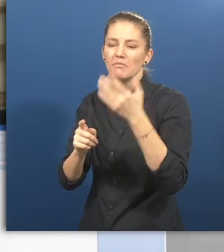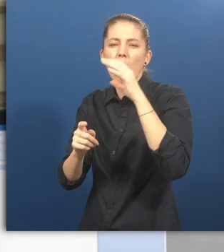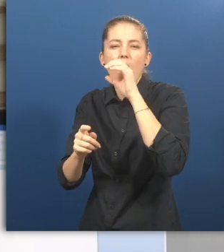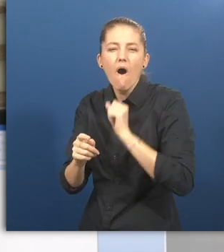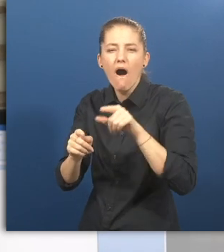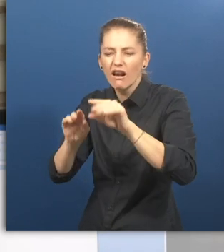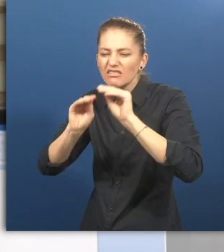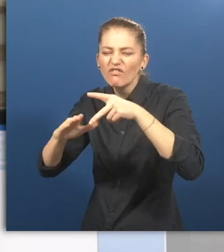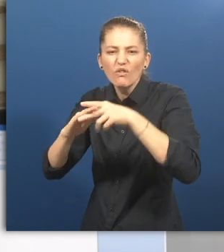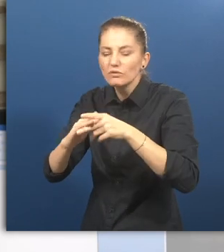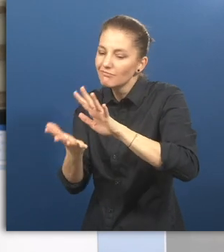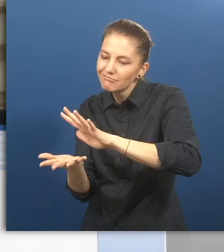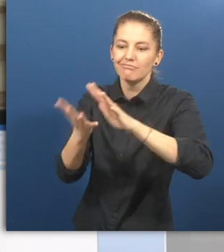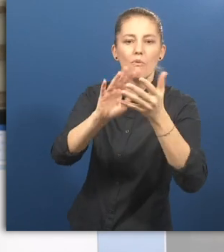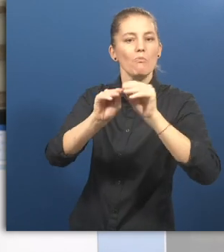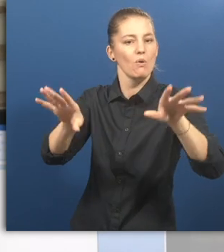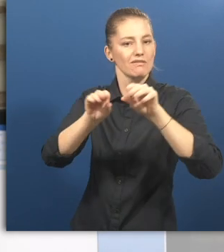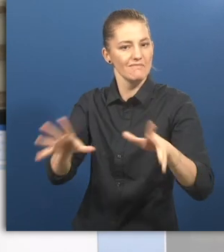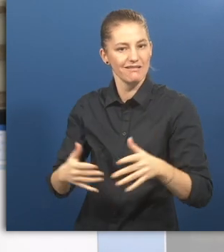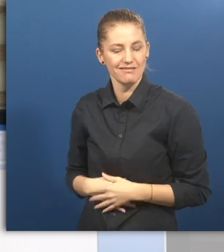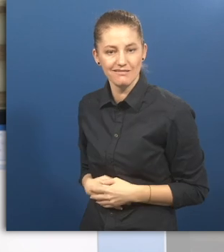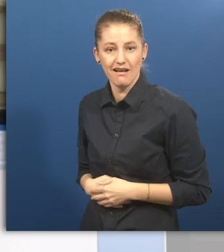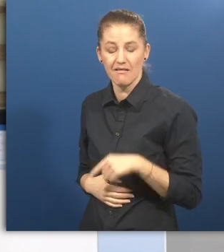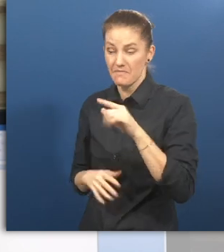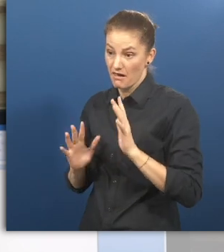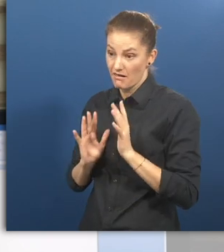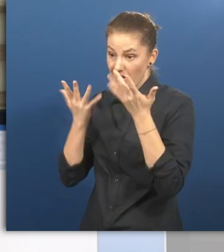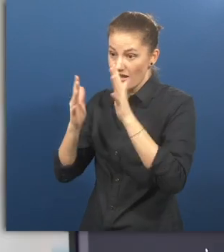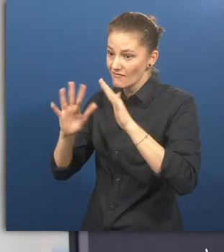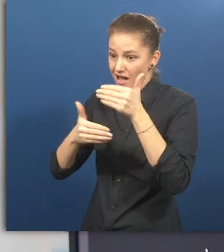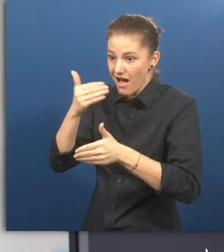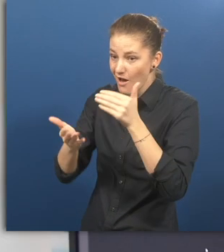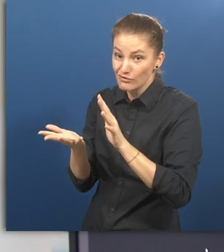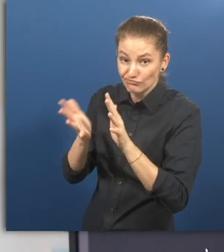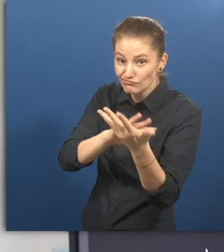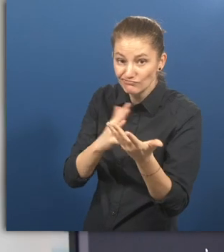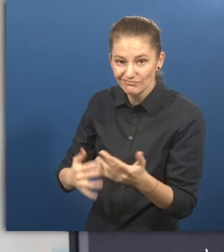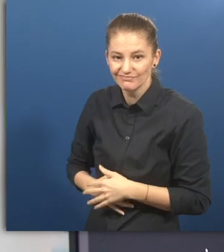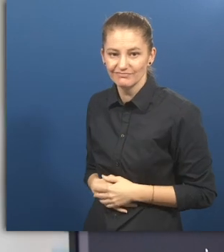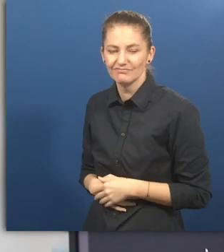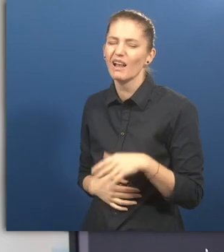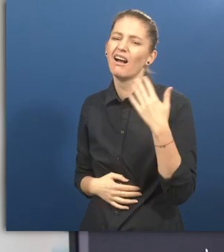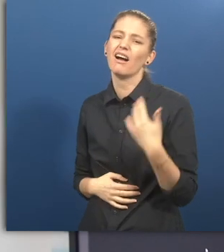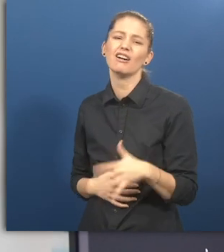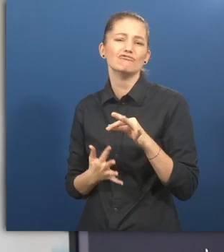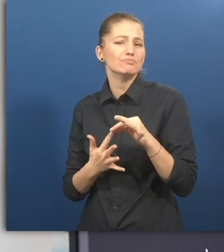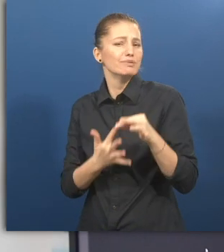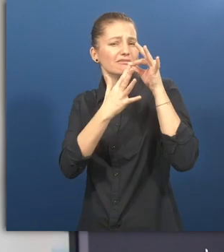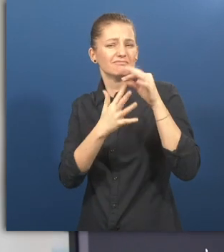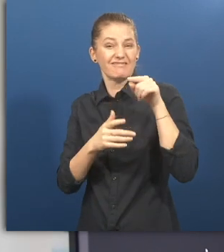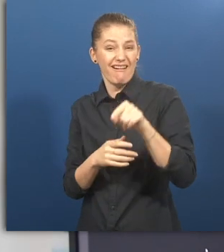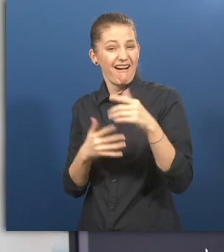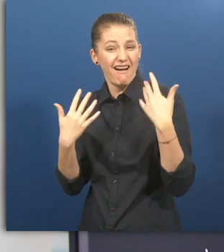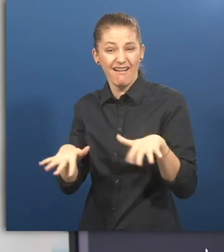change your life? Umang, a beneficiary from daily India. It is special because it helps